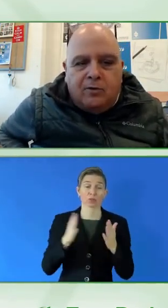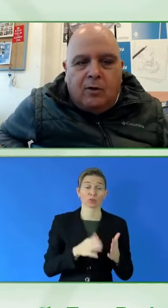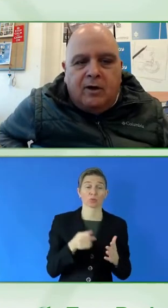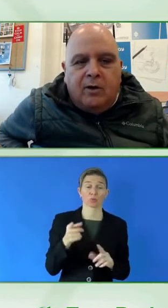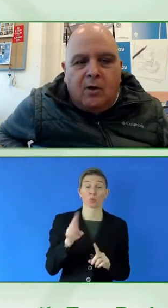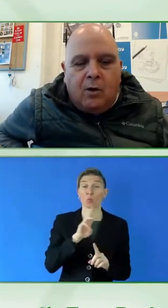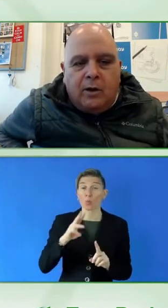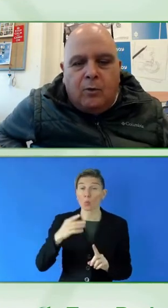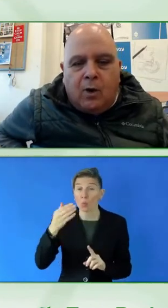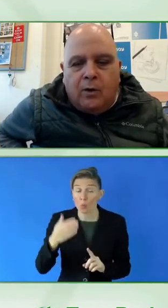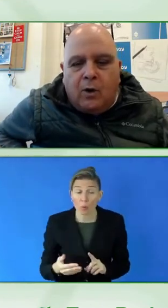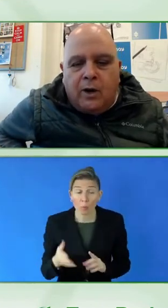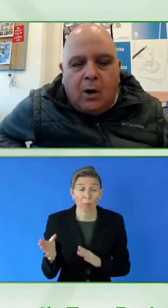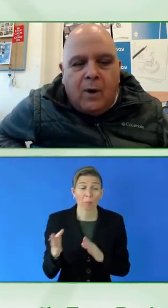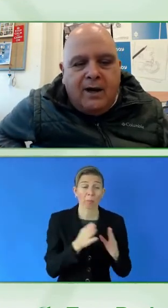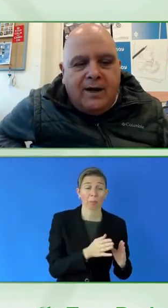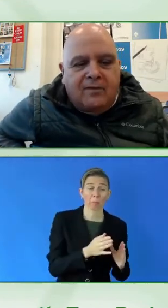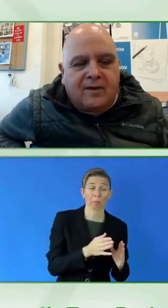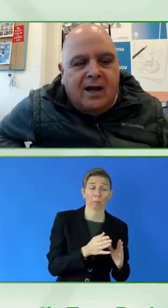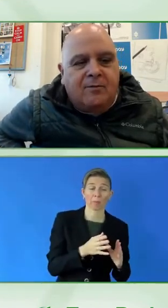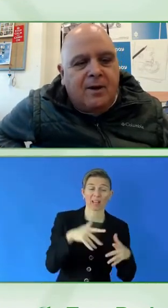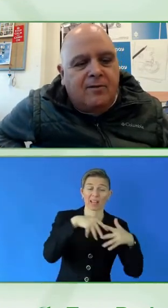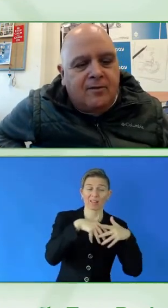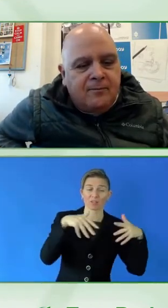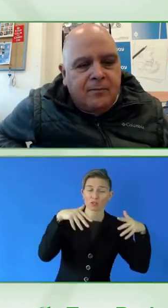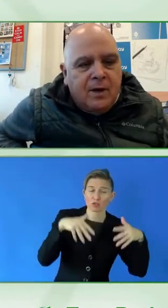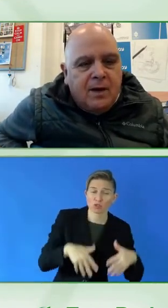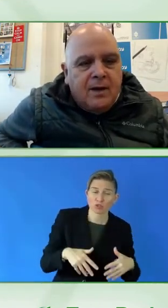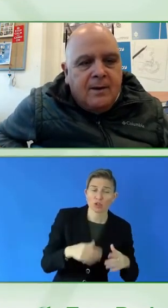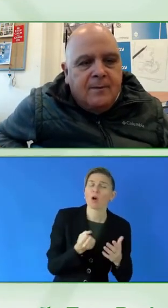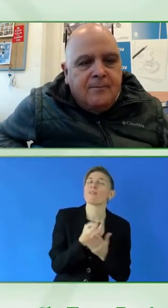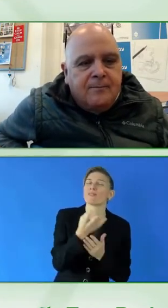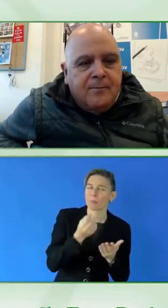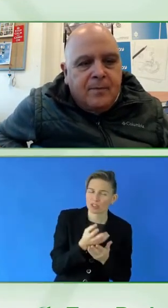all departments on the, on the, on our way. Next slide, please.